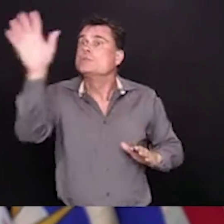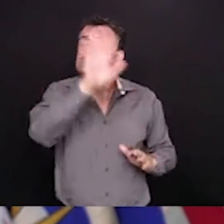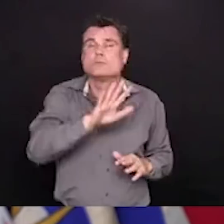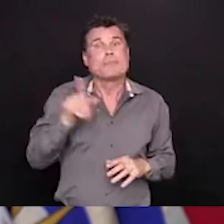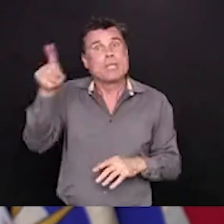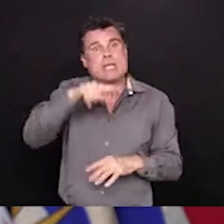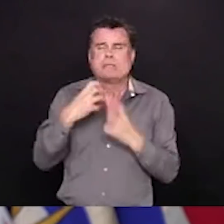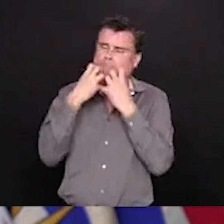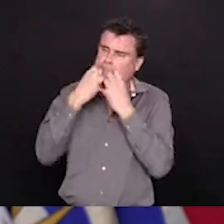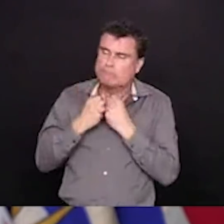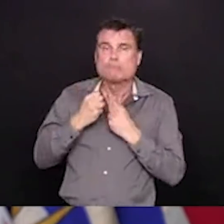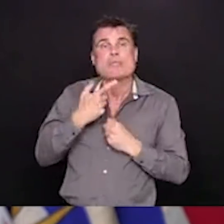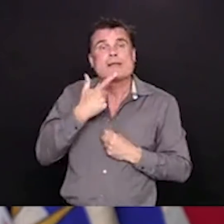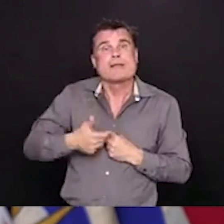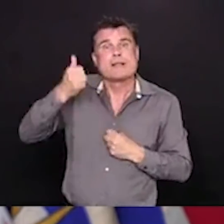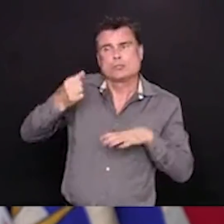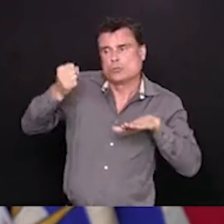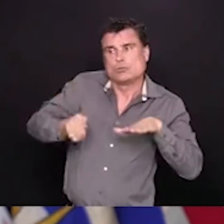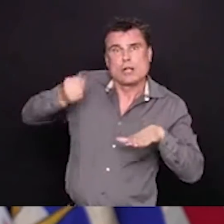many communities around the province.